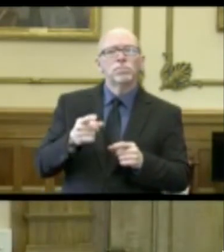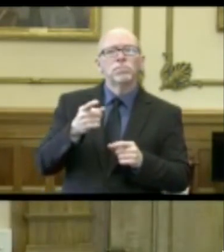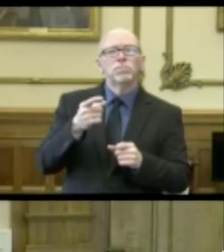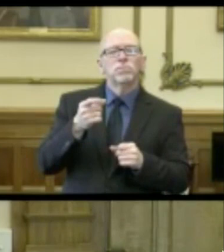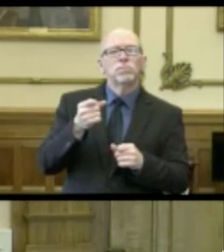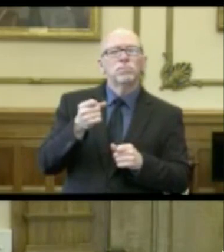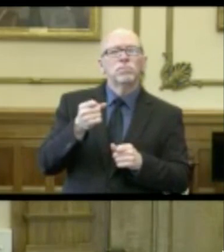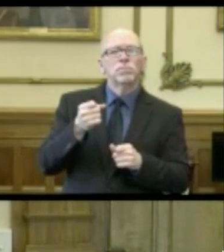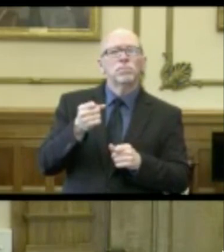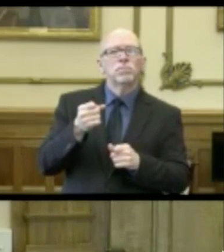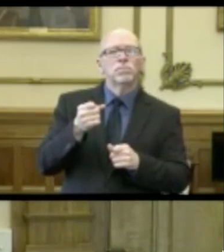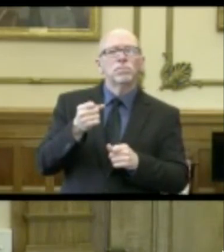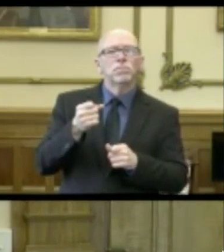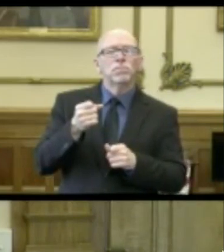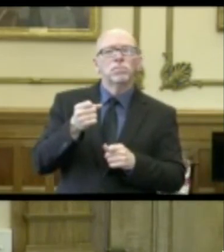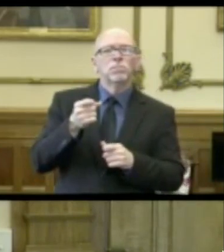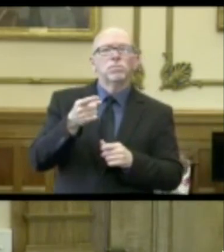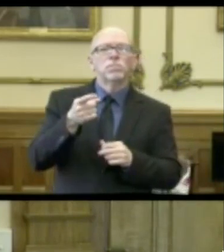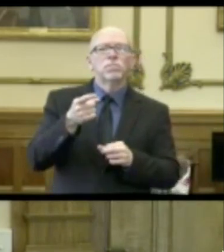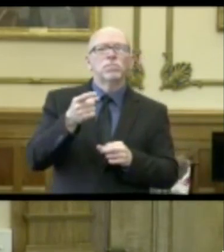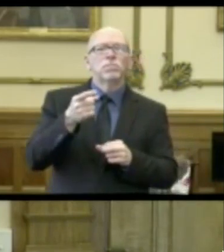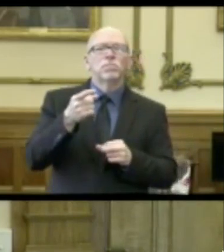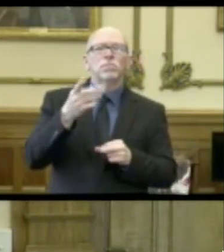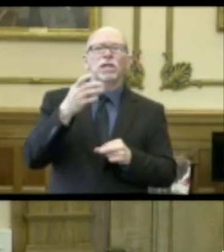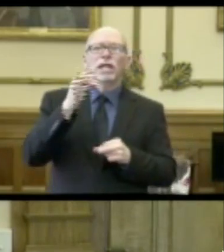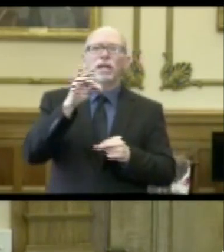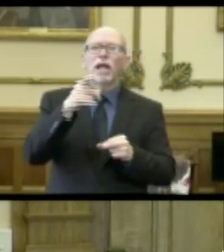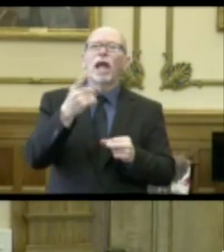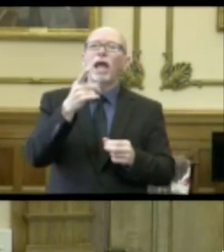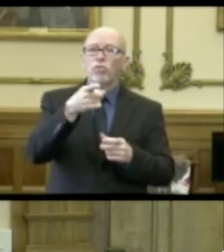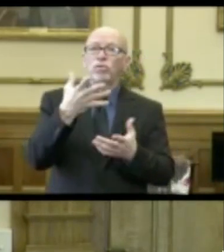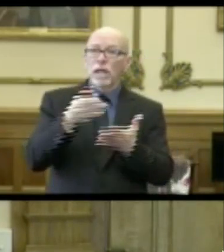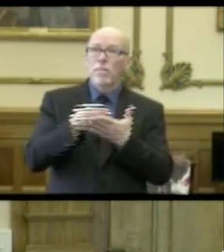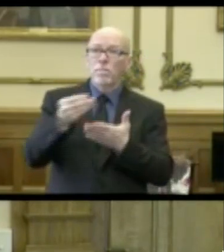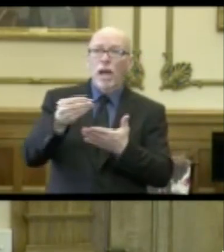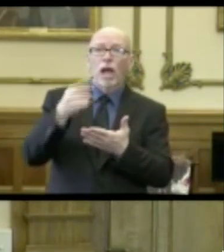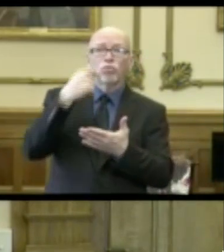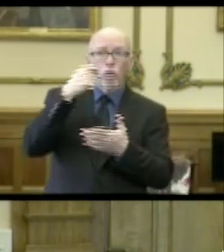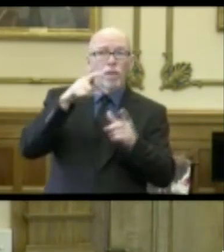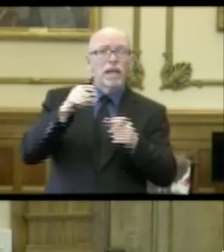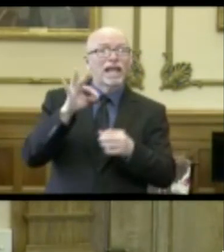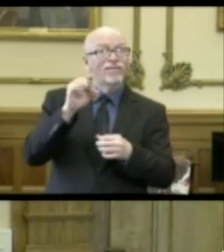have you bought swabs and tests? And if so, how many and how much of them?